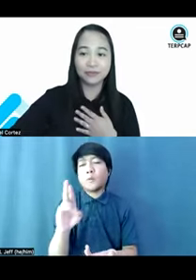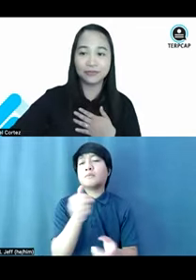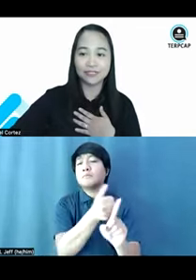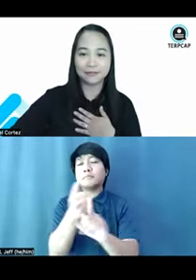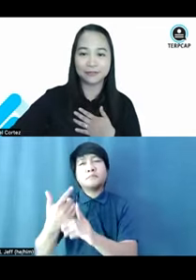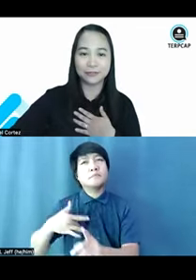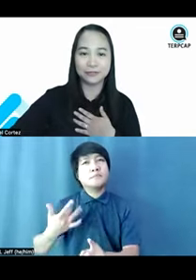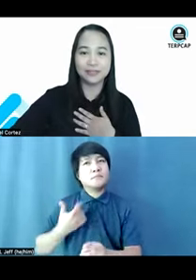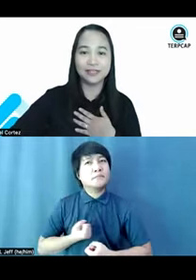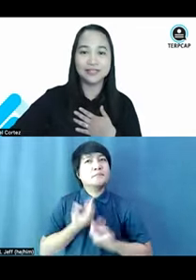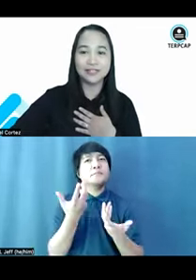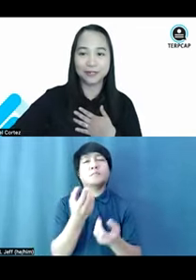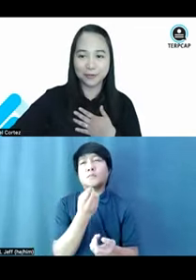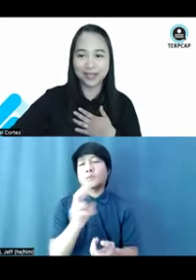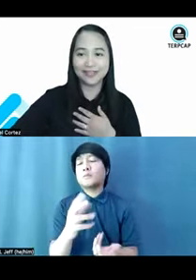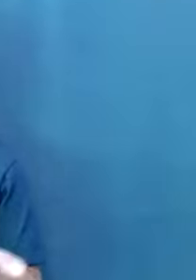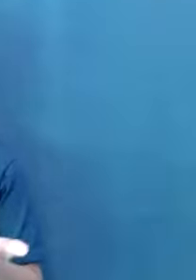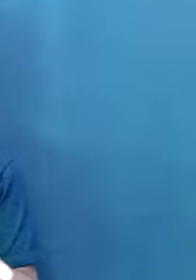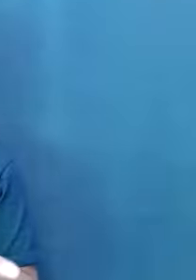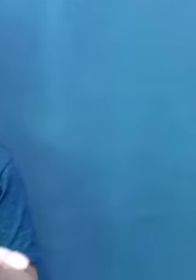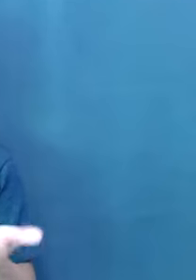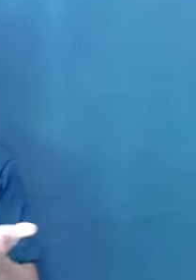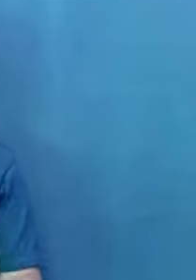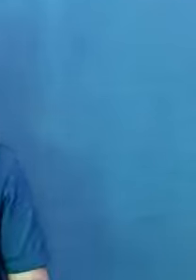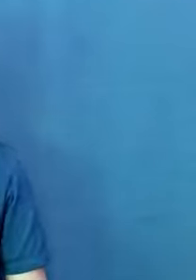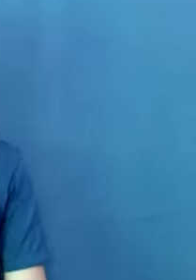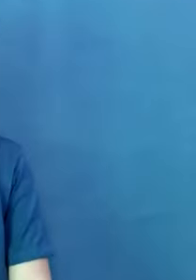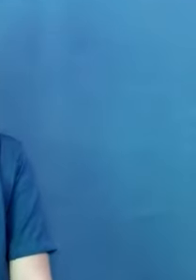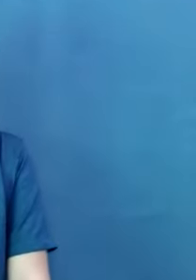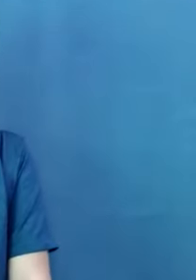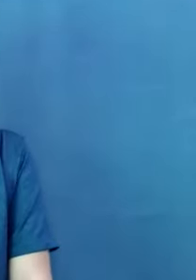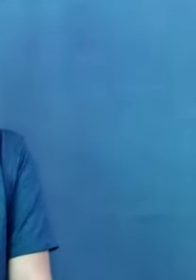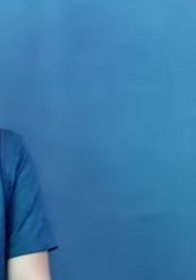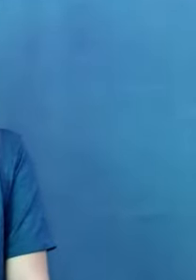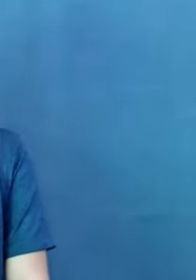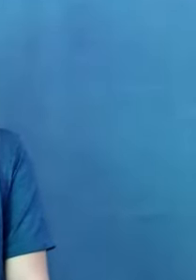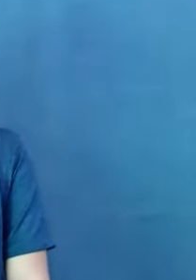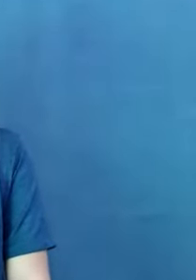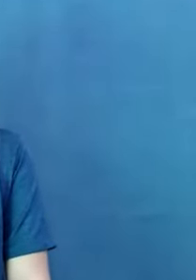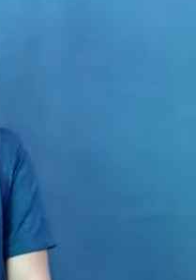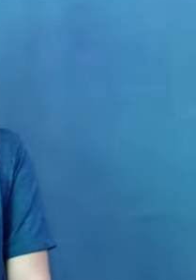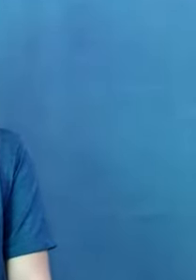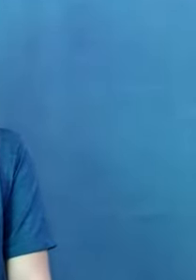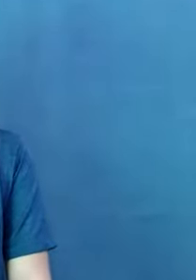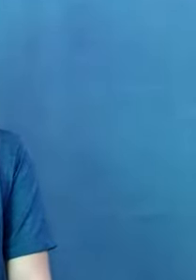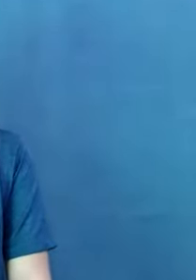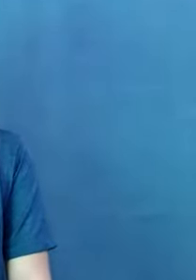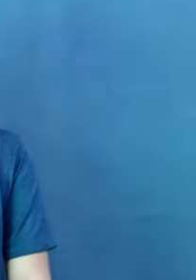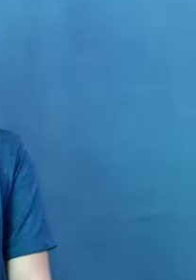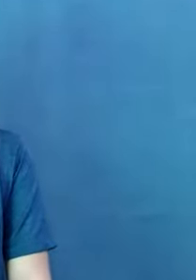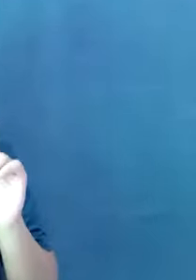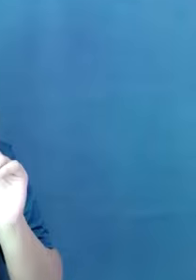echo this afternoon. So I'll go ahead and stop sharing my screen. Any questions so far